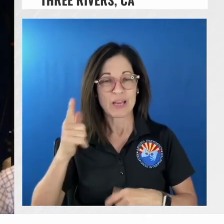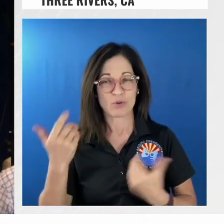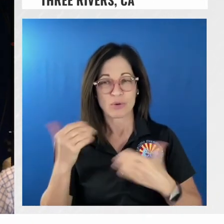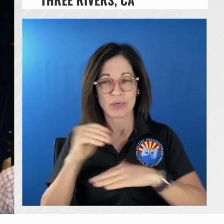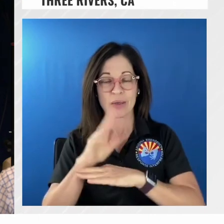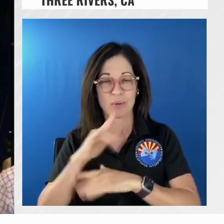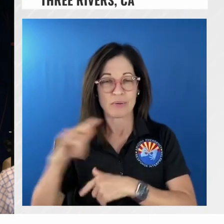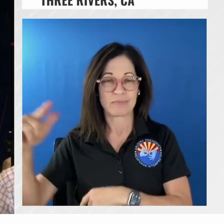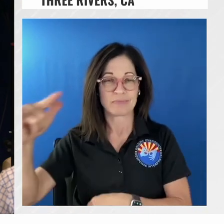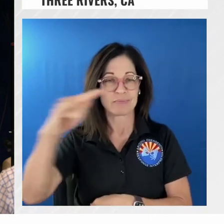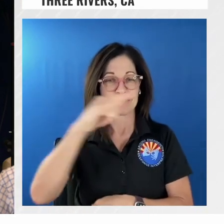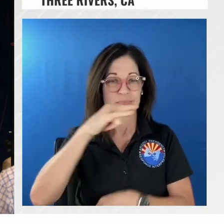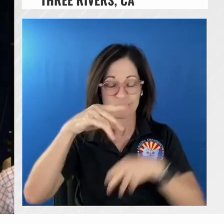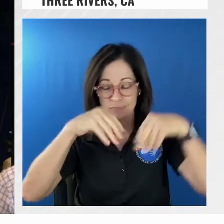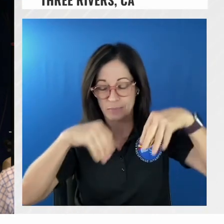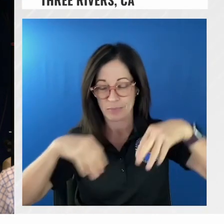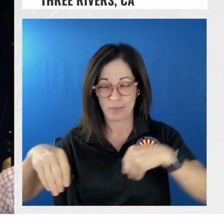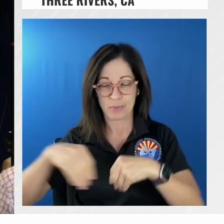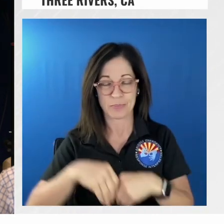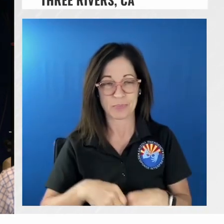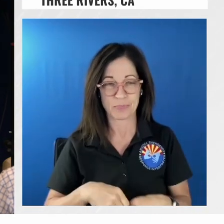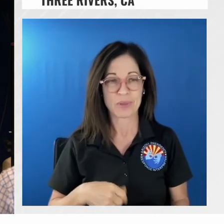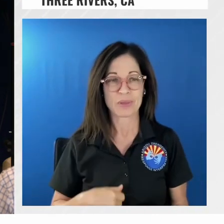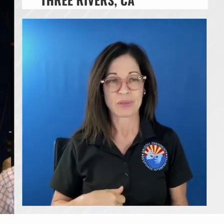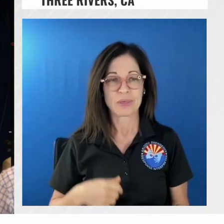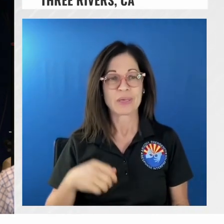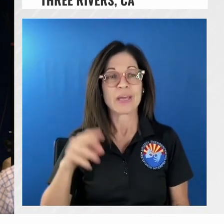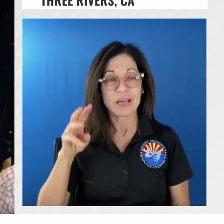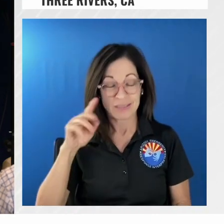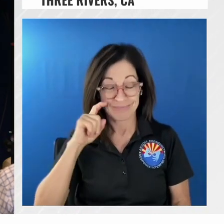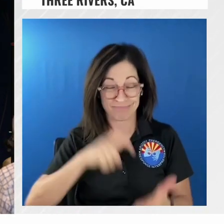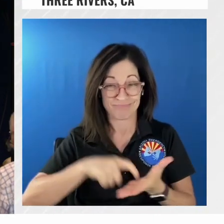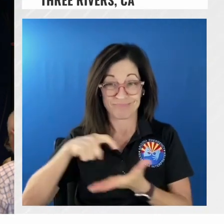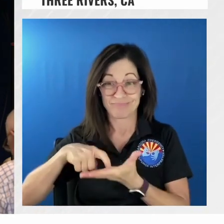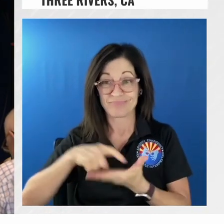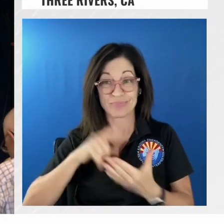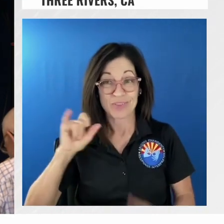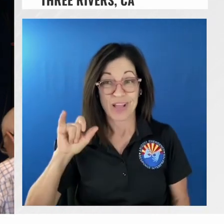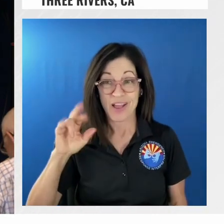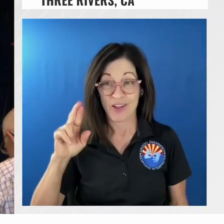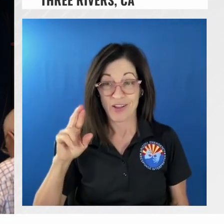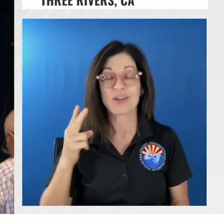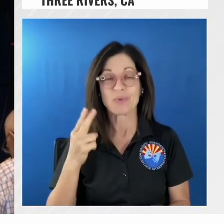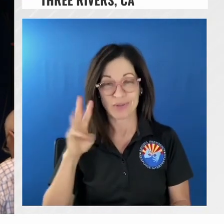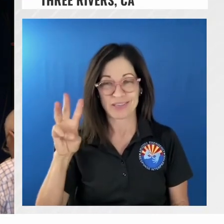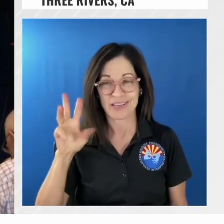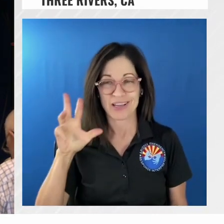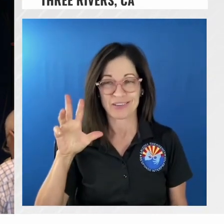621 as we had this morning yeah sorry there you go dyslexia